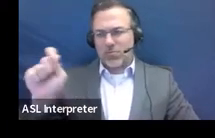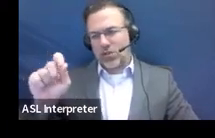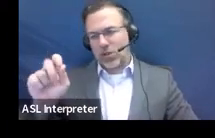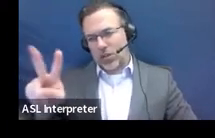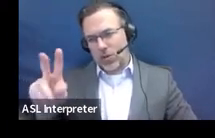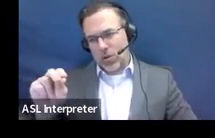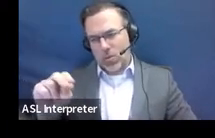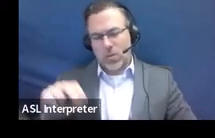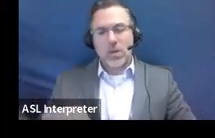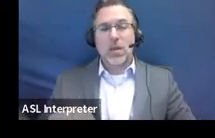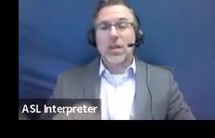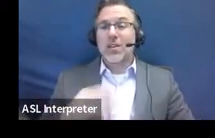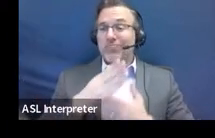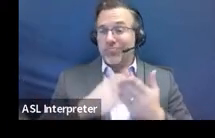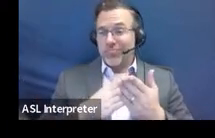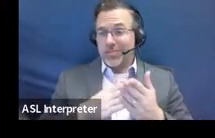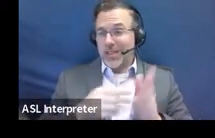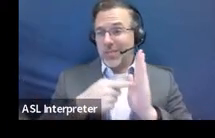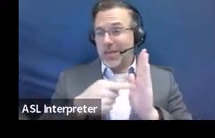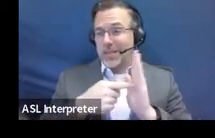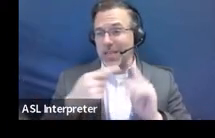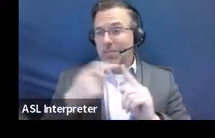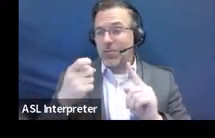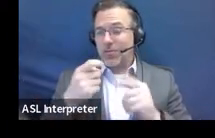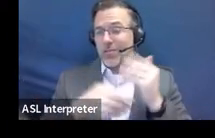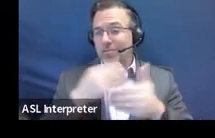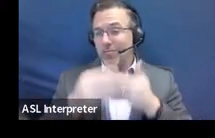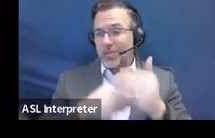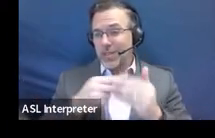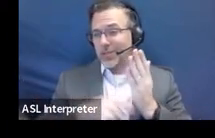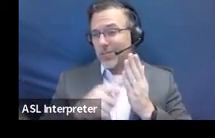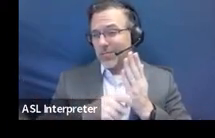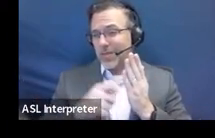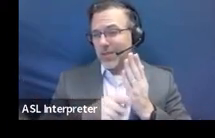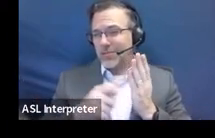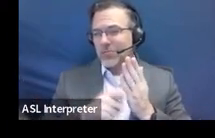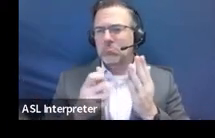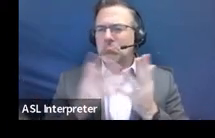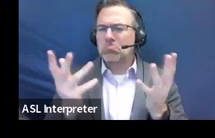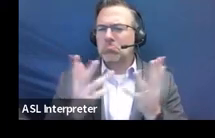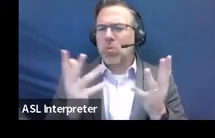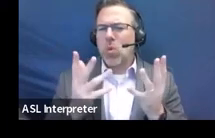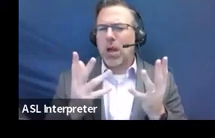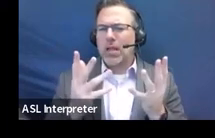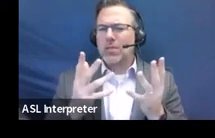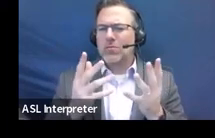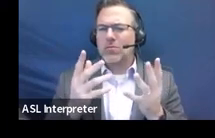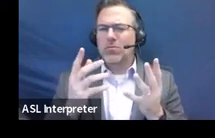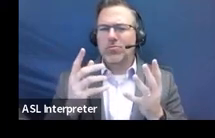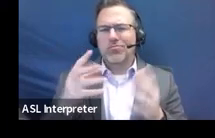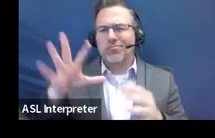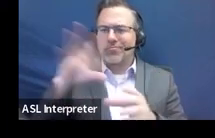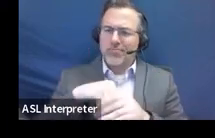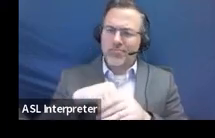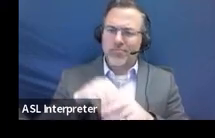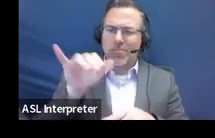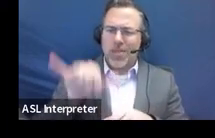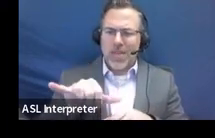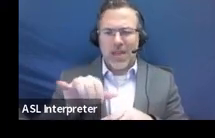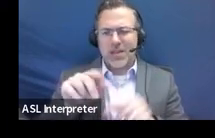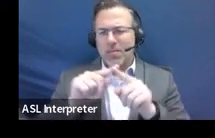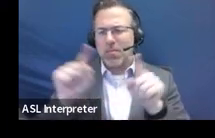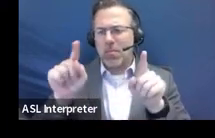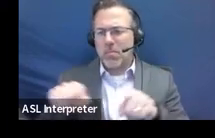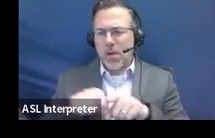These are some examples from the procedural manual about what might go in this verification box, about considering